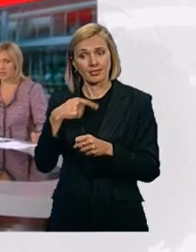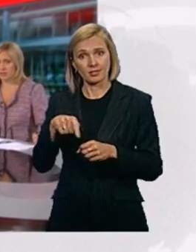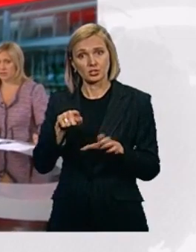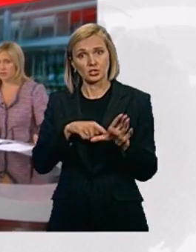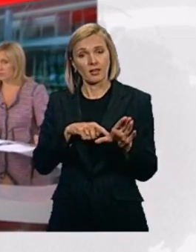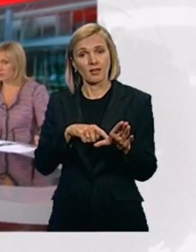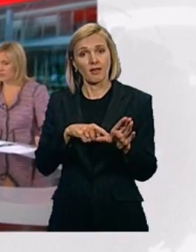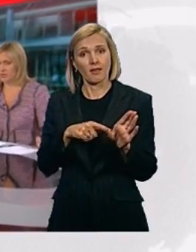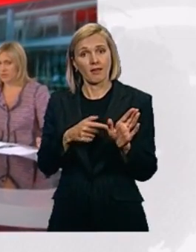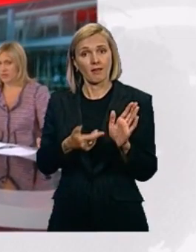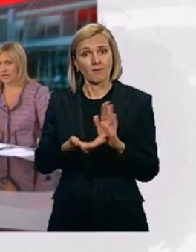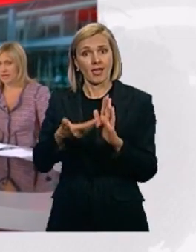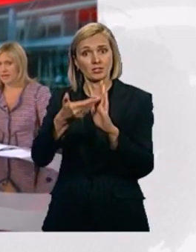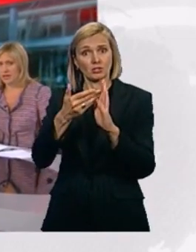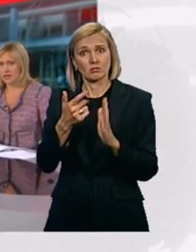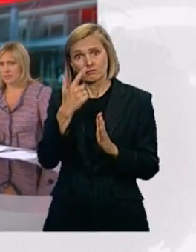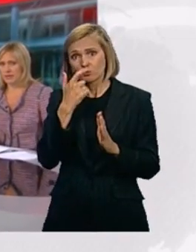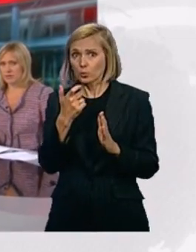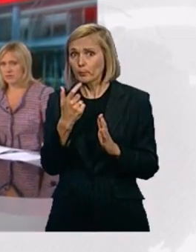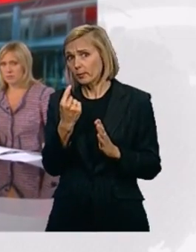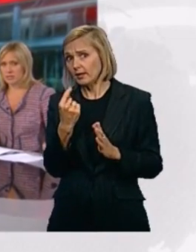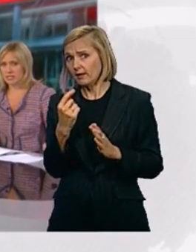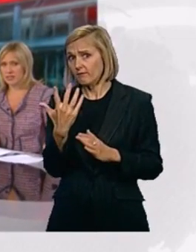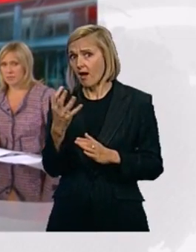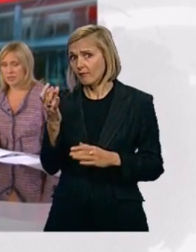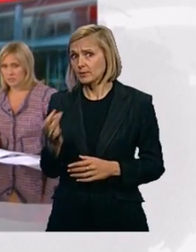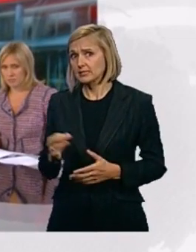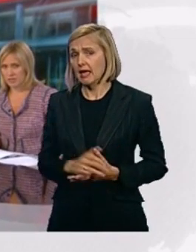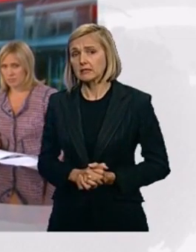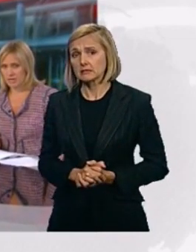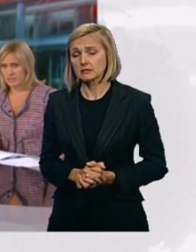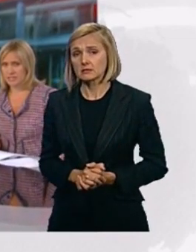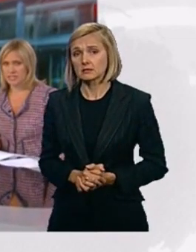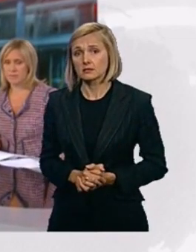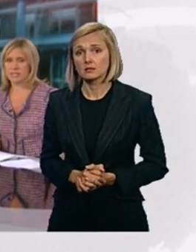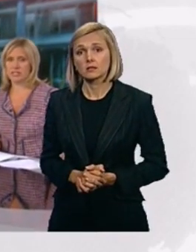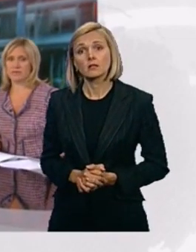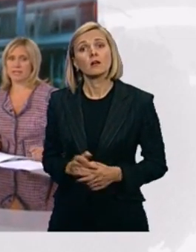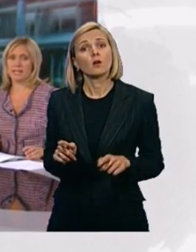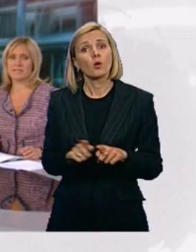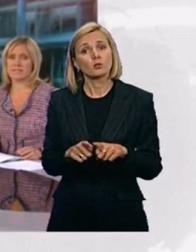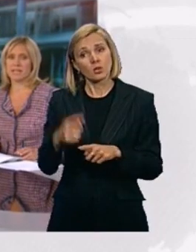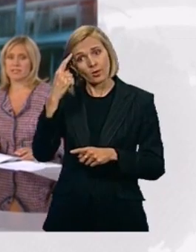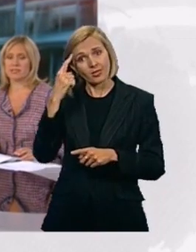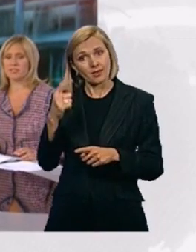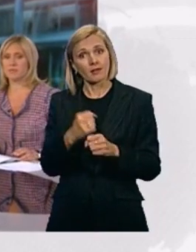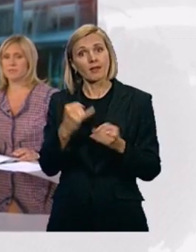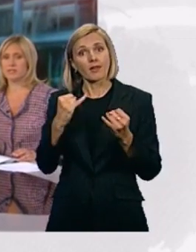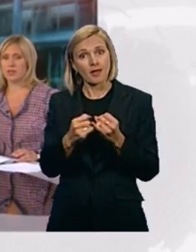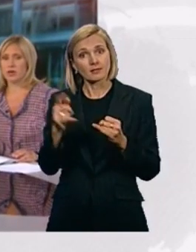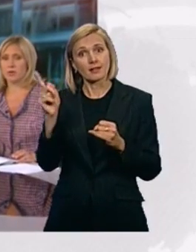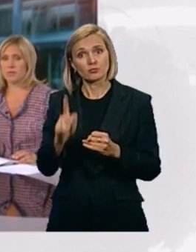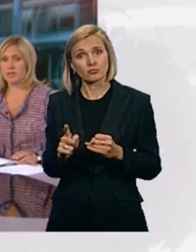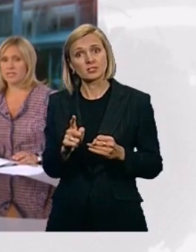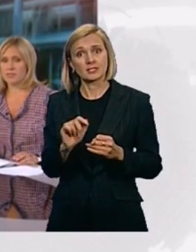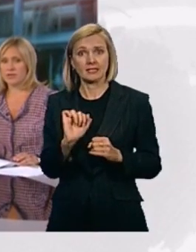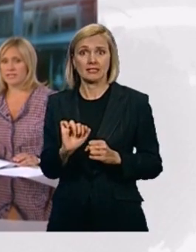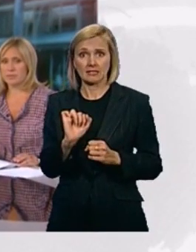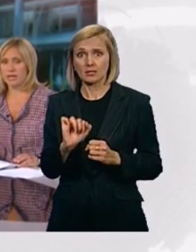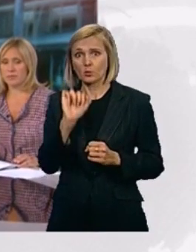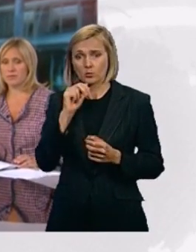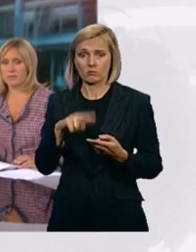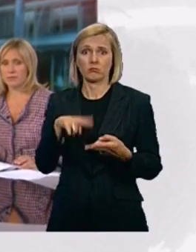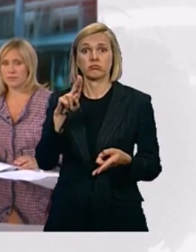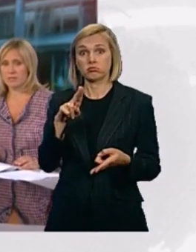pressure on households all over the UK. The bank also predicts a much bigger rise than expected for gas and electricity bills, with prices